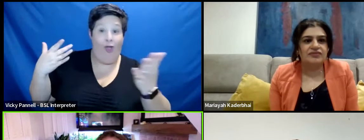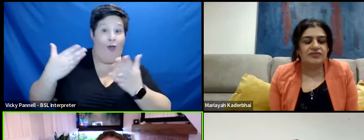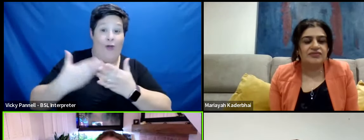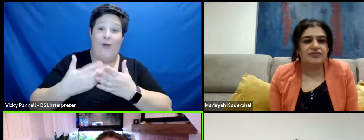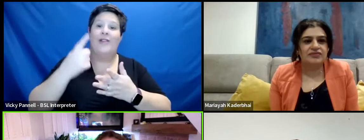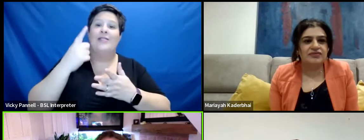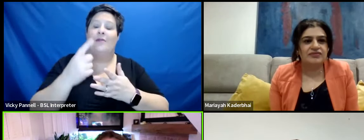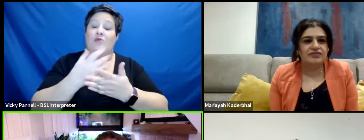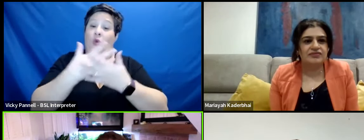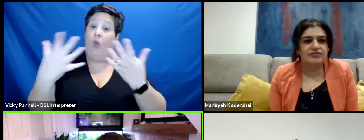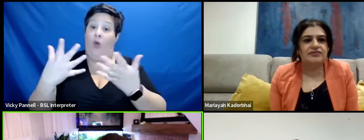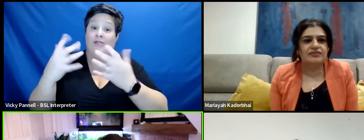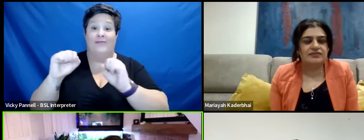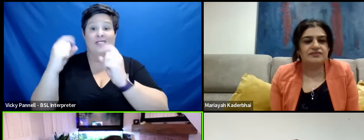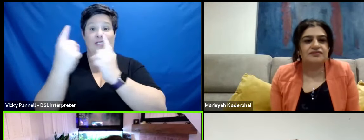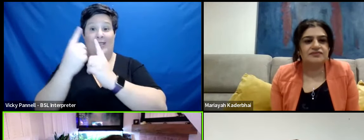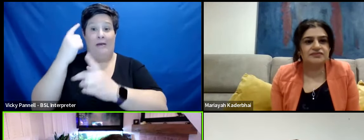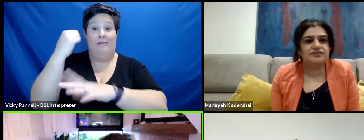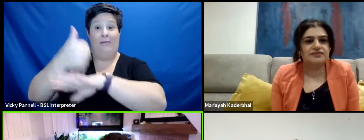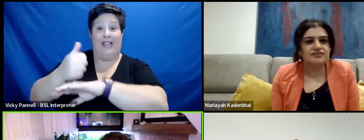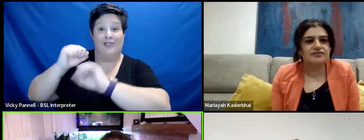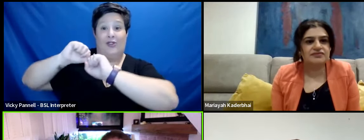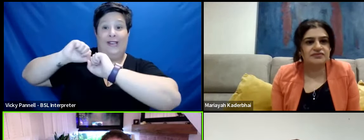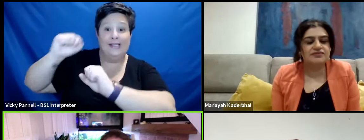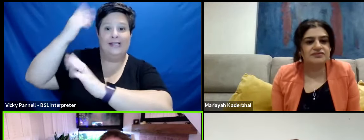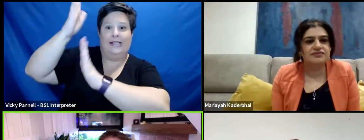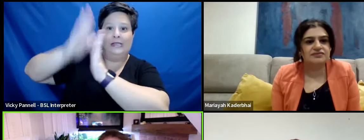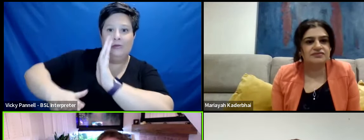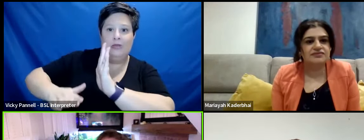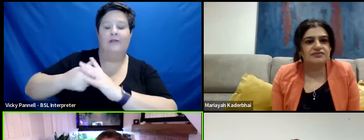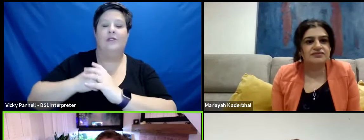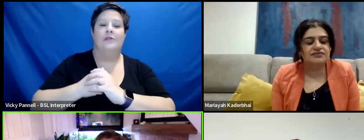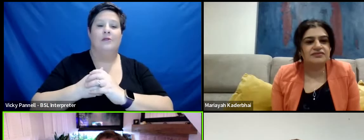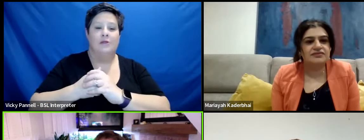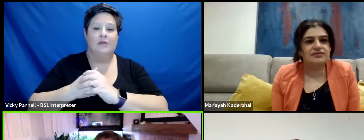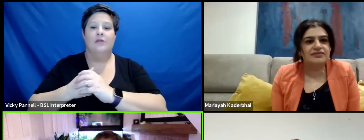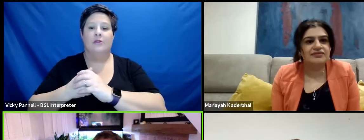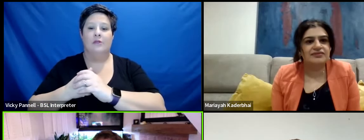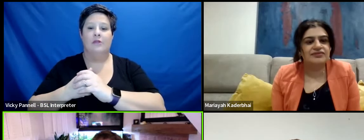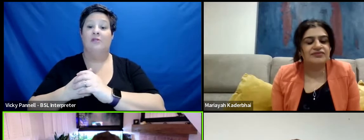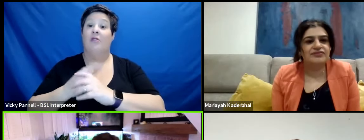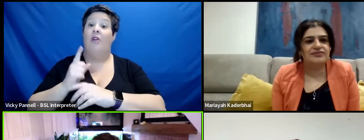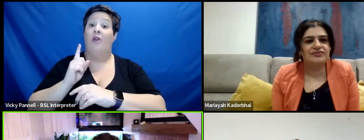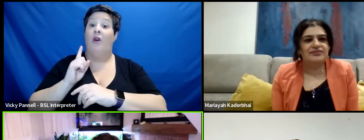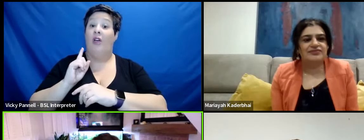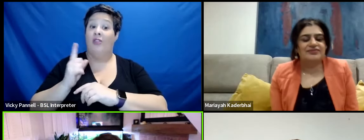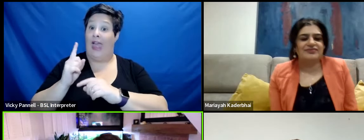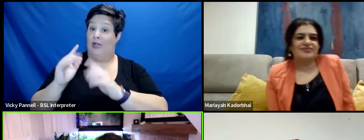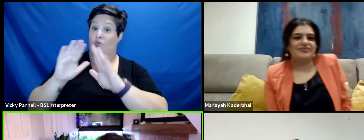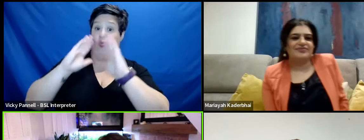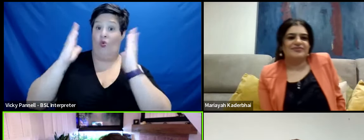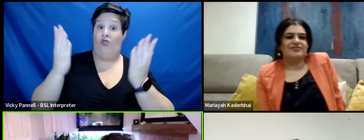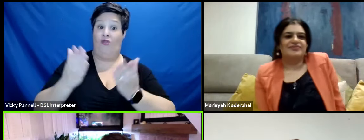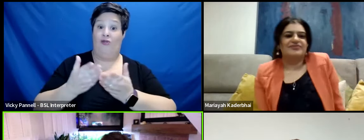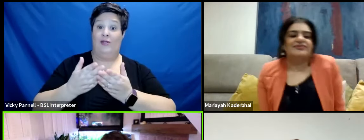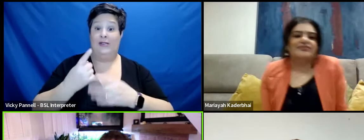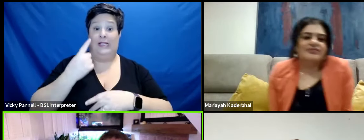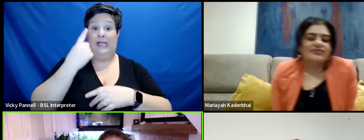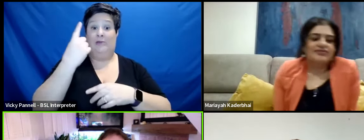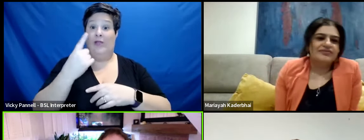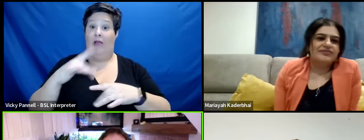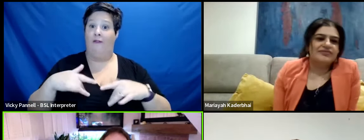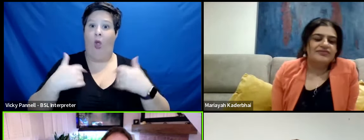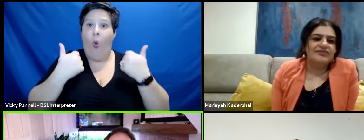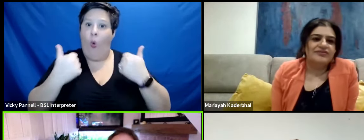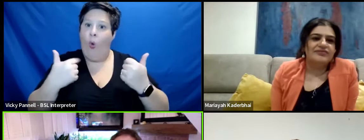So a lot of it is based on his own experiences and that kind of world. He just really felt that there was a